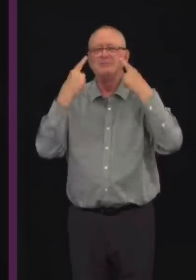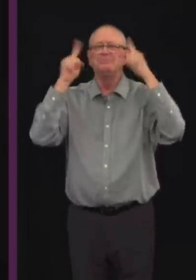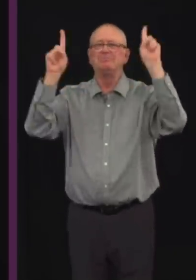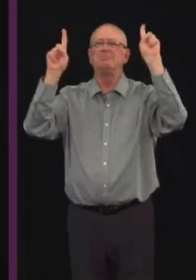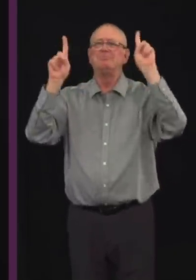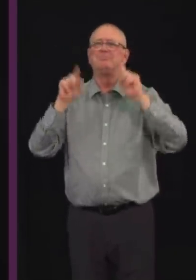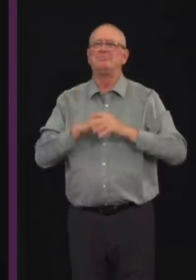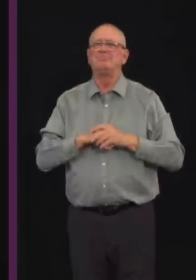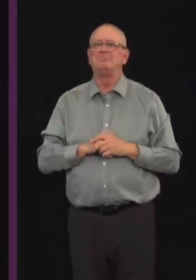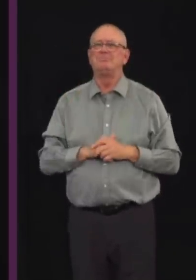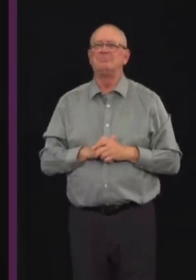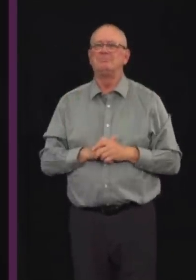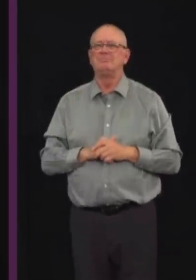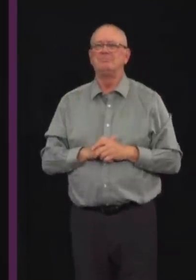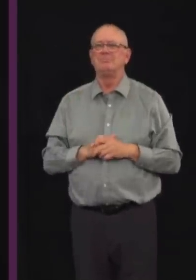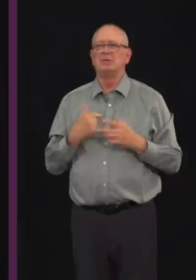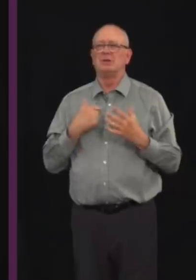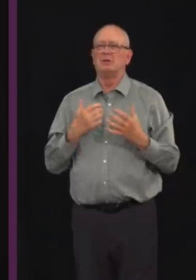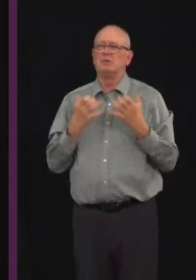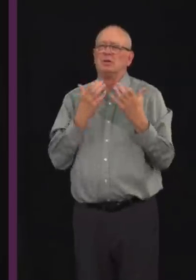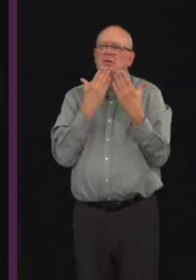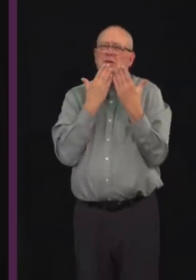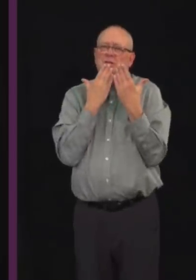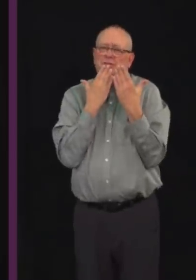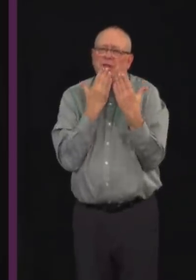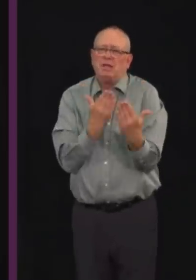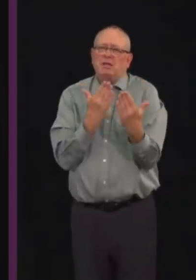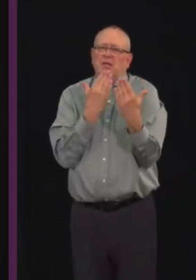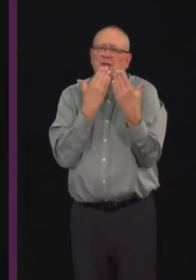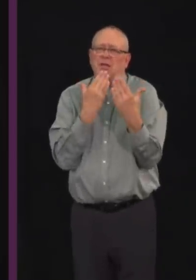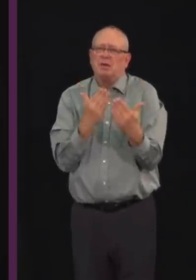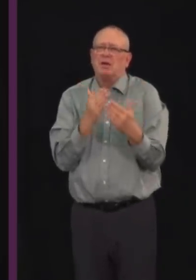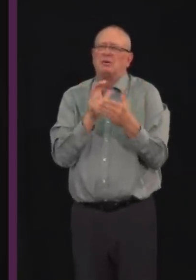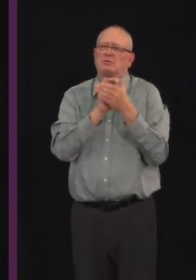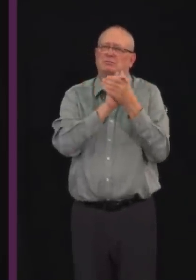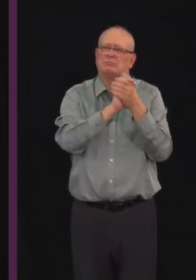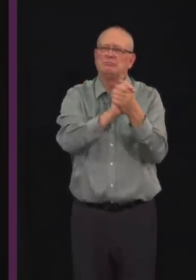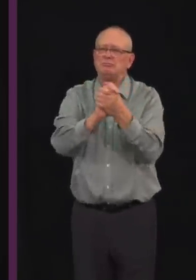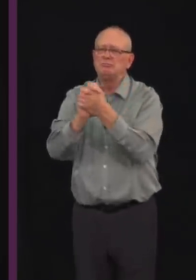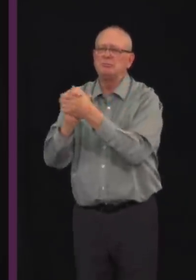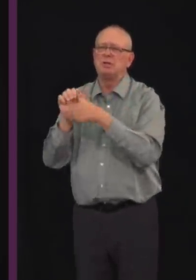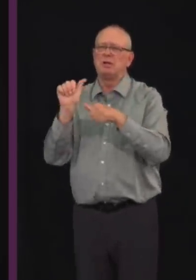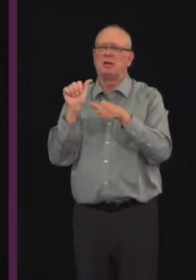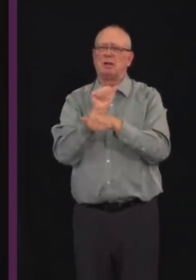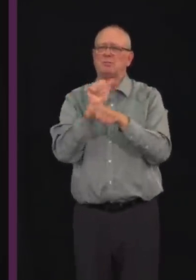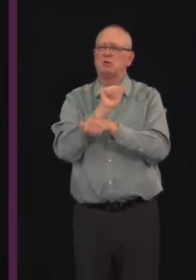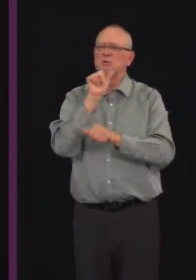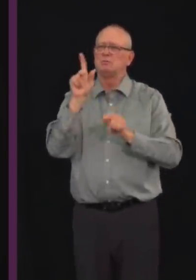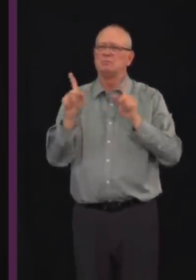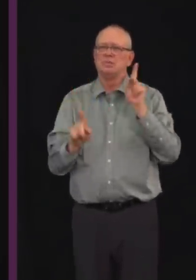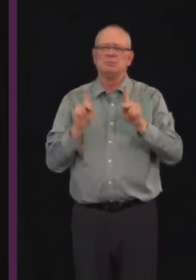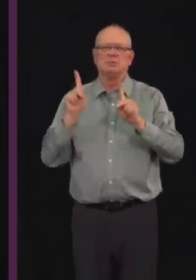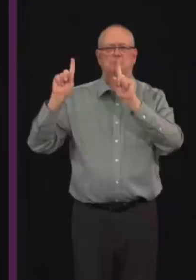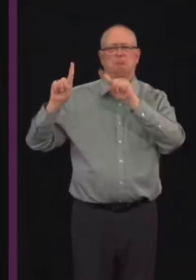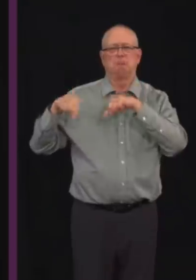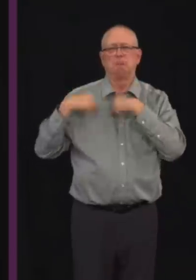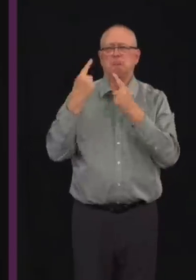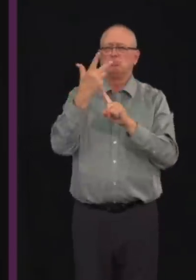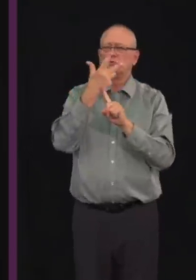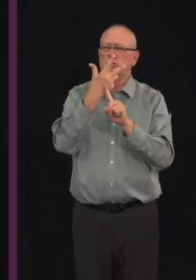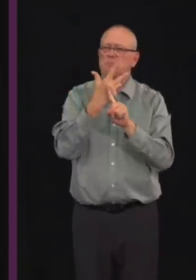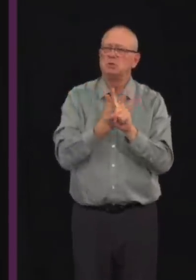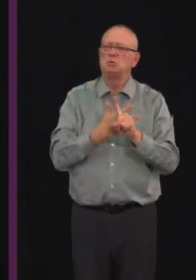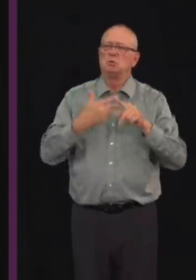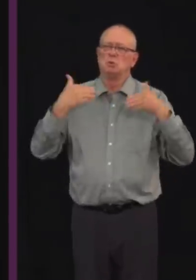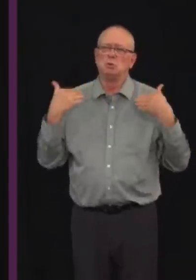and thanking Albertans for their cooperation and resolve during the extraordinary events of the past three months. It's been an